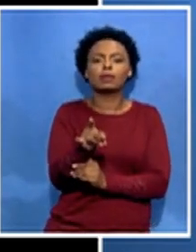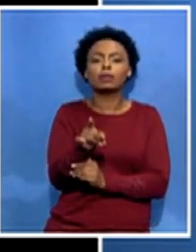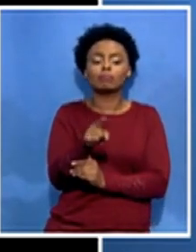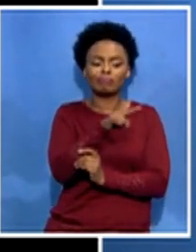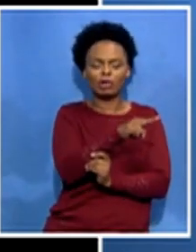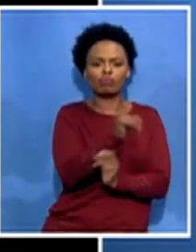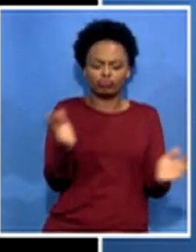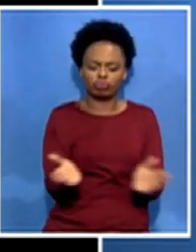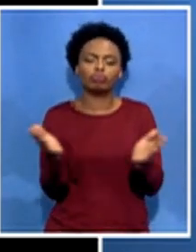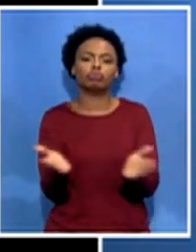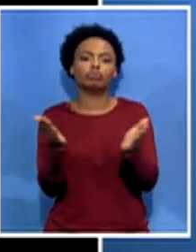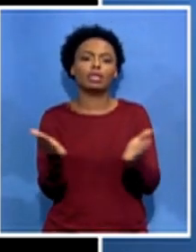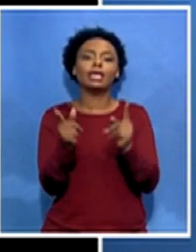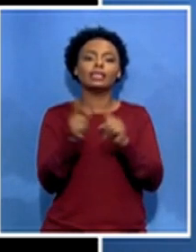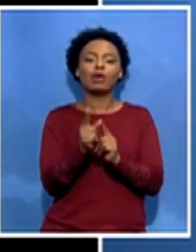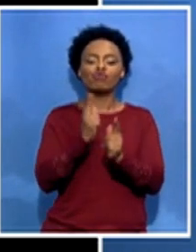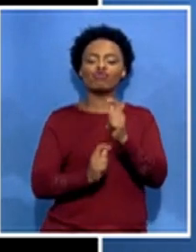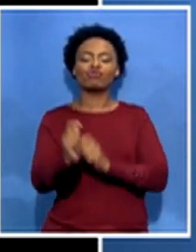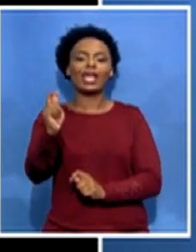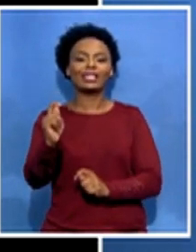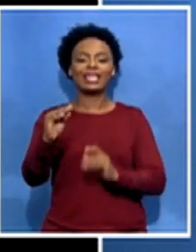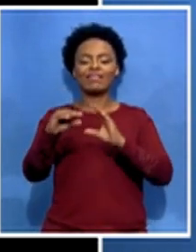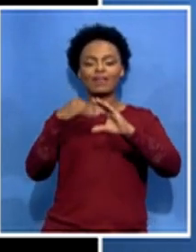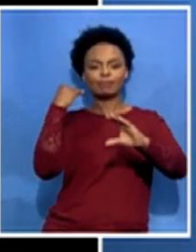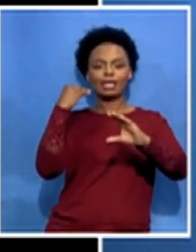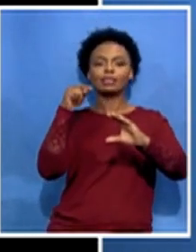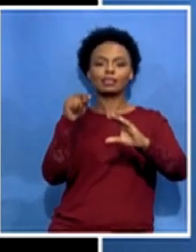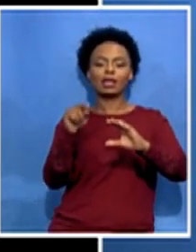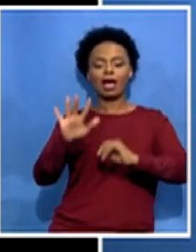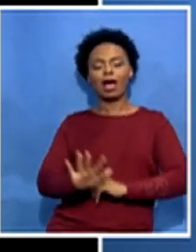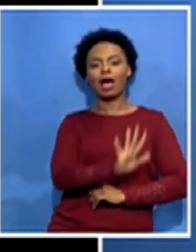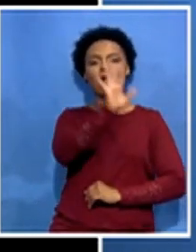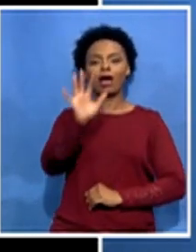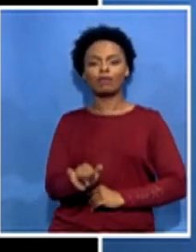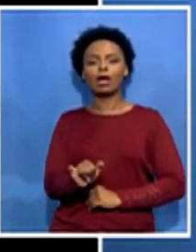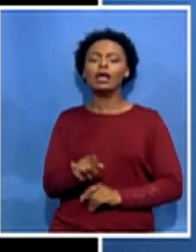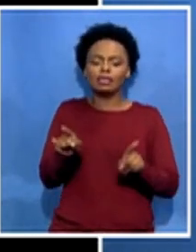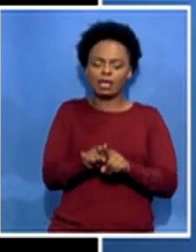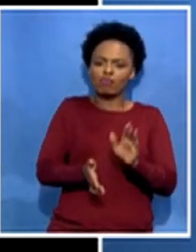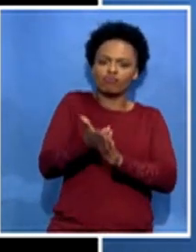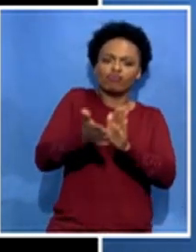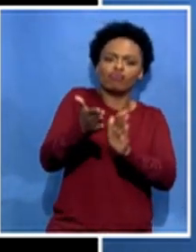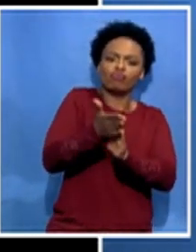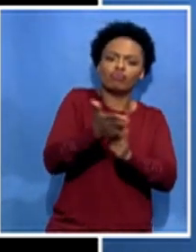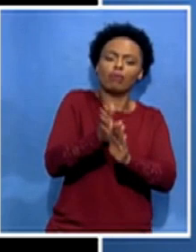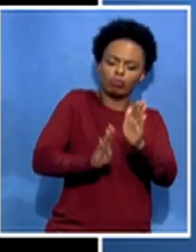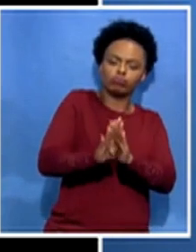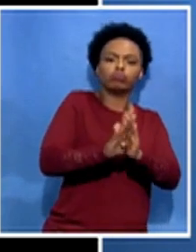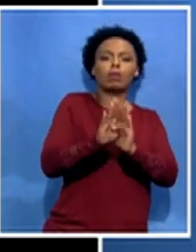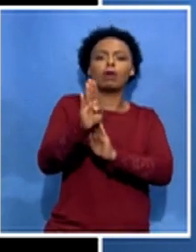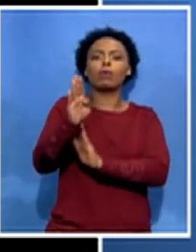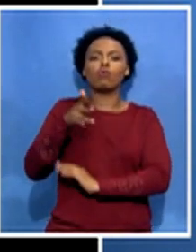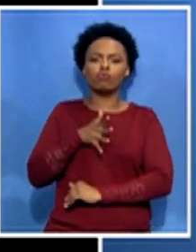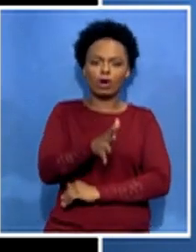africa community flourish and therefore you always see president kagami trying even to reach out